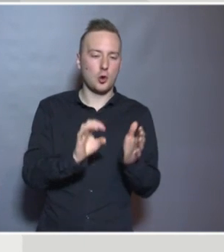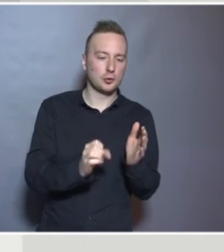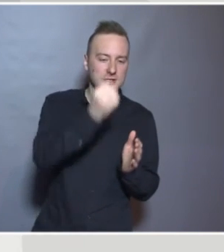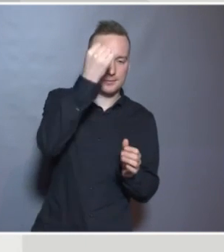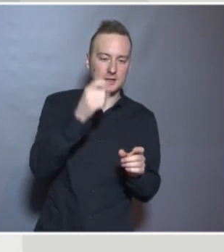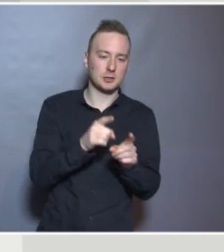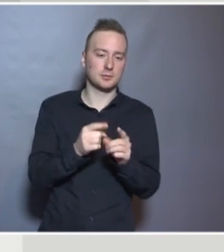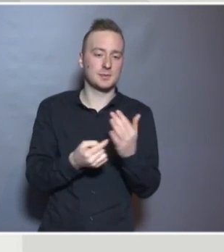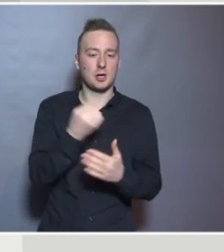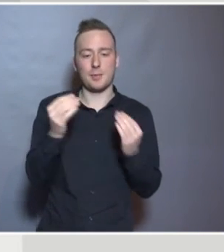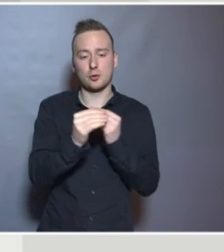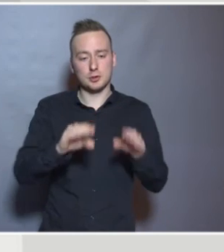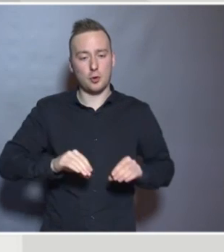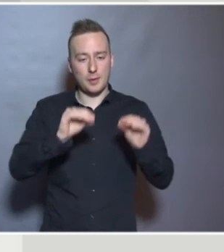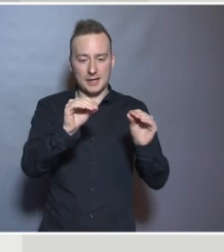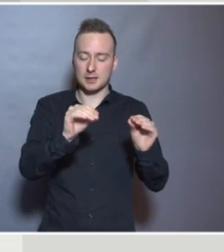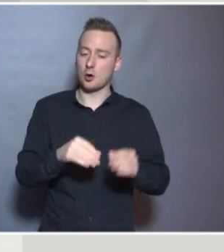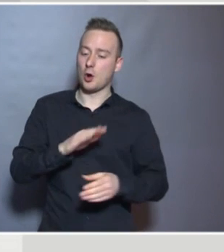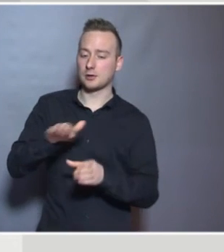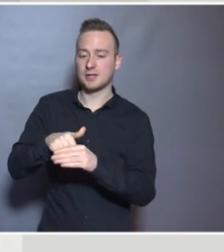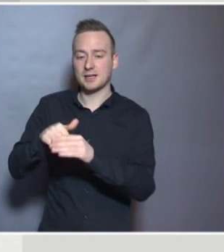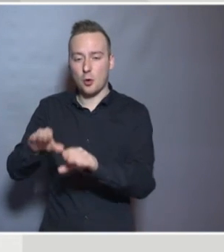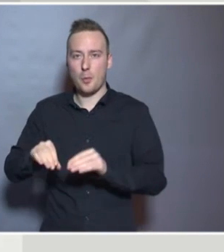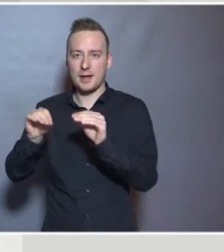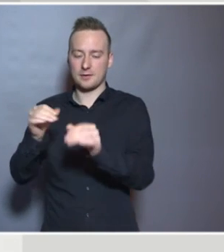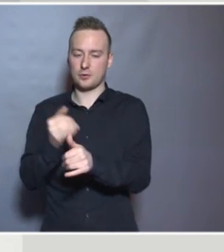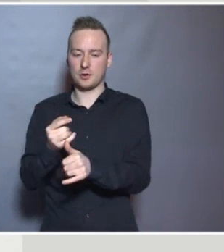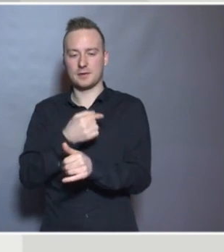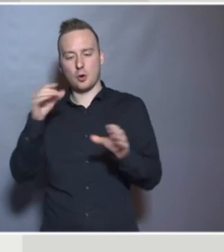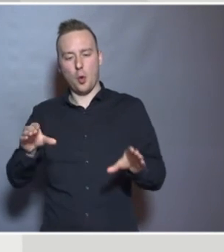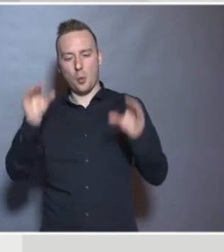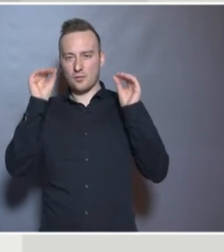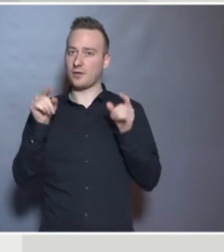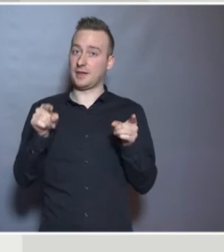special educational needs and inclusive education in our system.